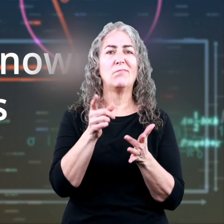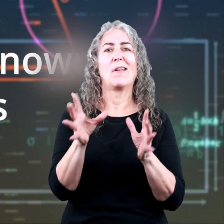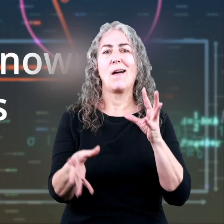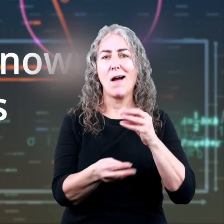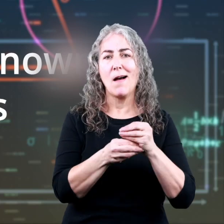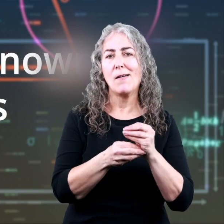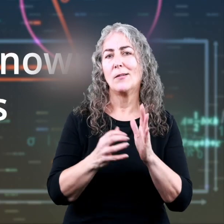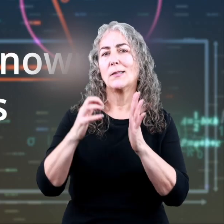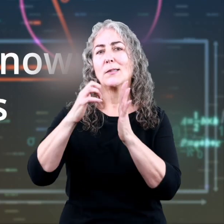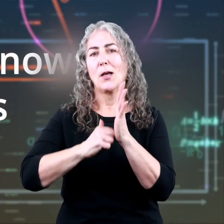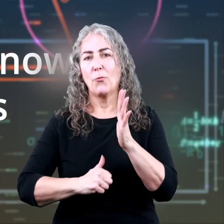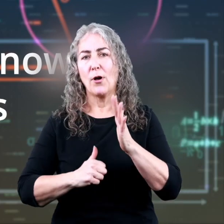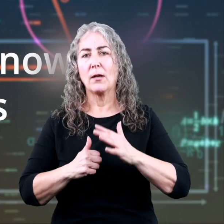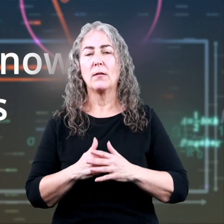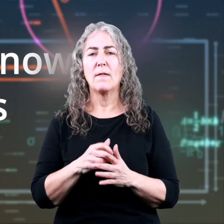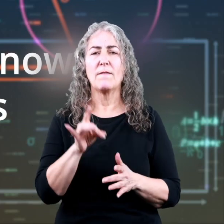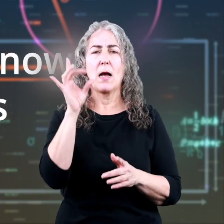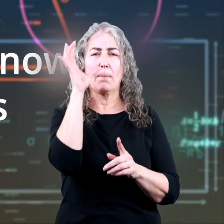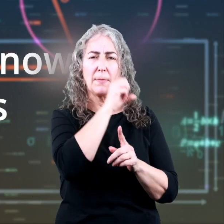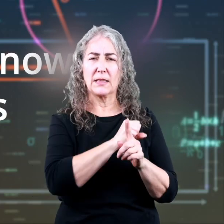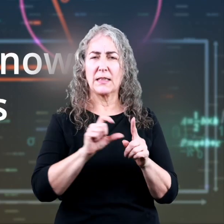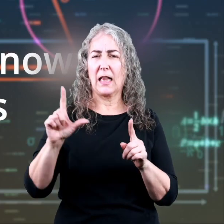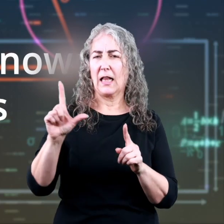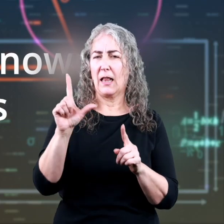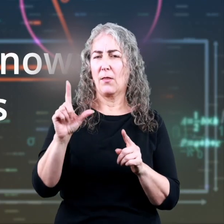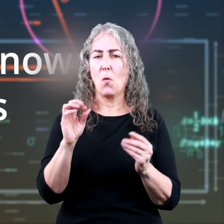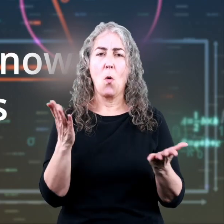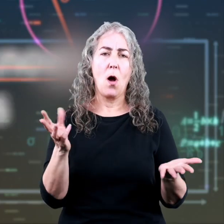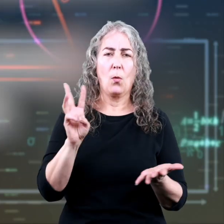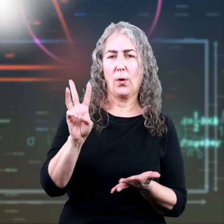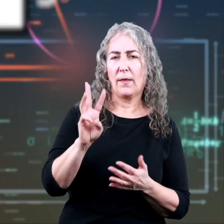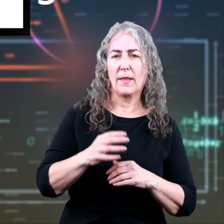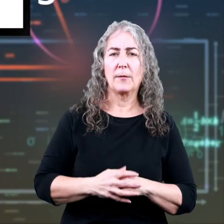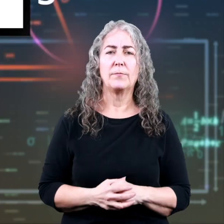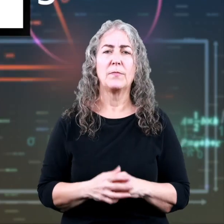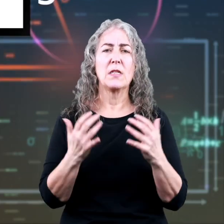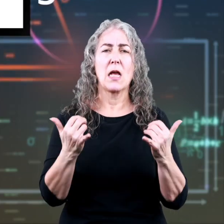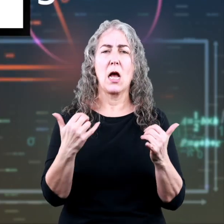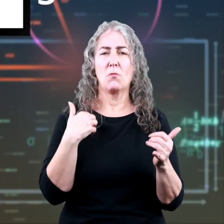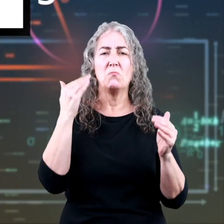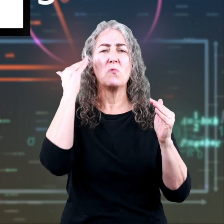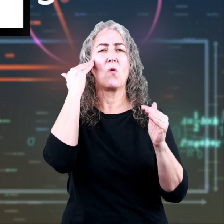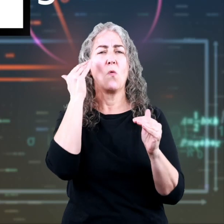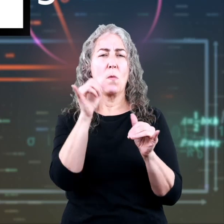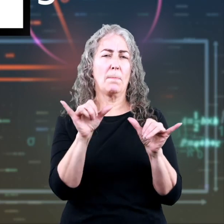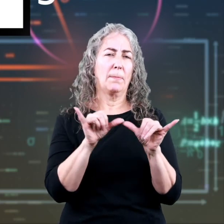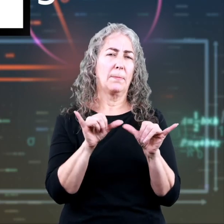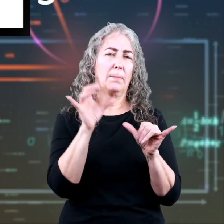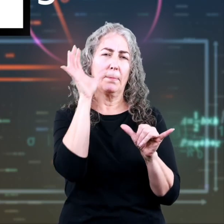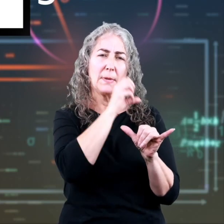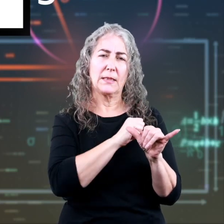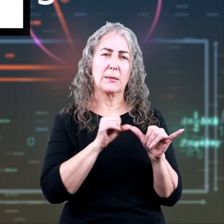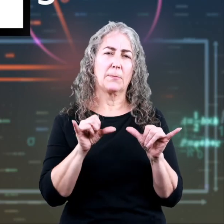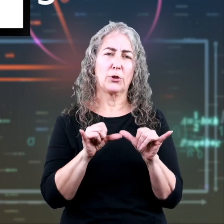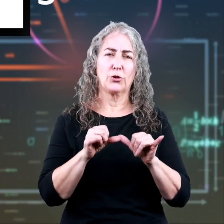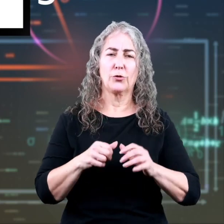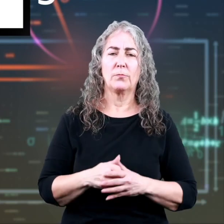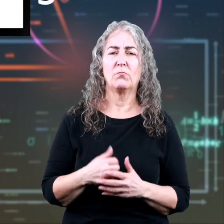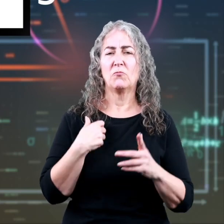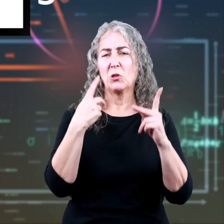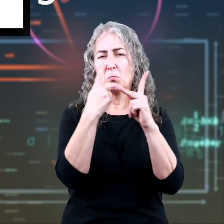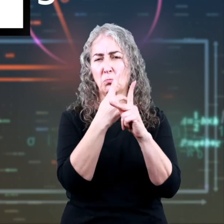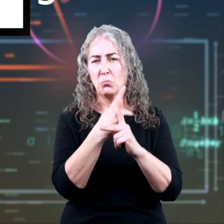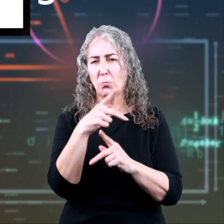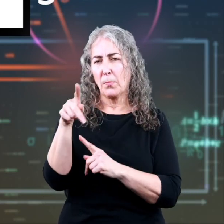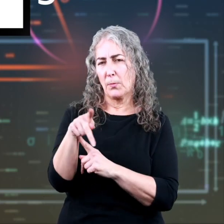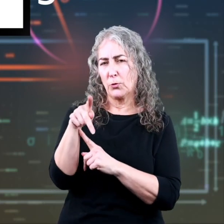add or subtract certain measurements to find a missing length or width. Okay, now that we know the missing measurements, we can